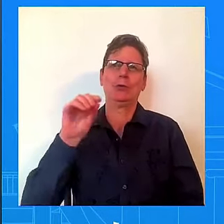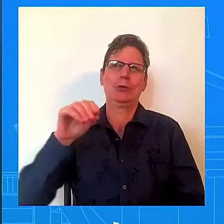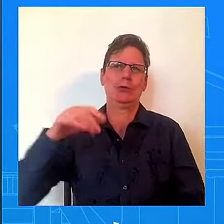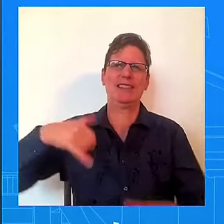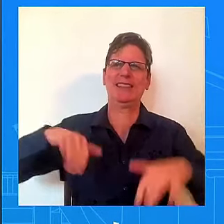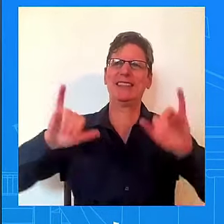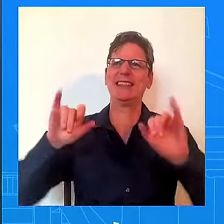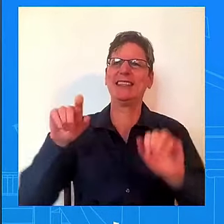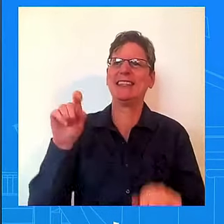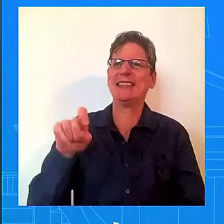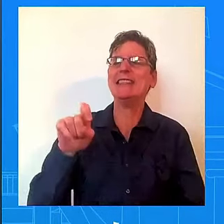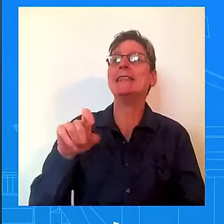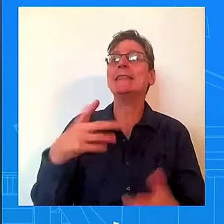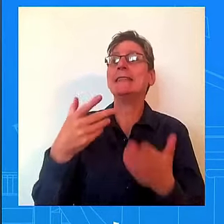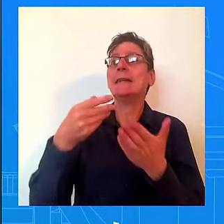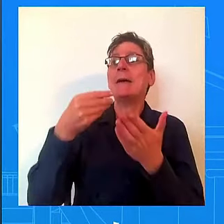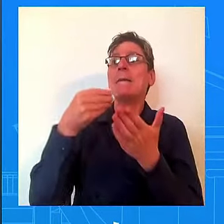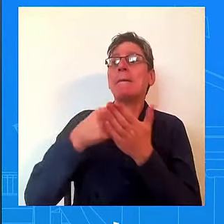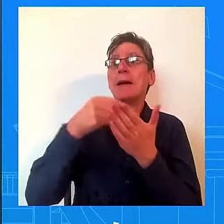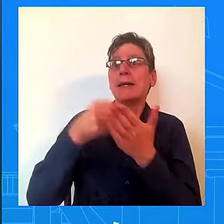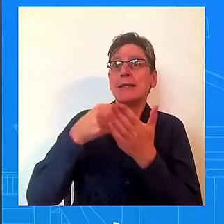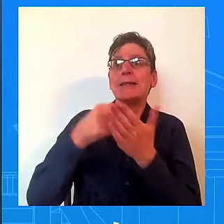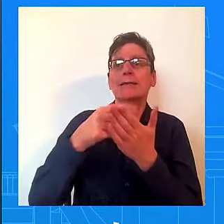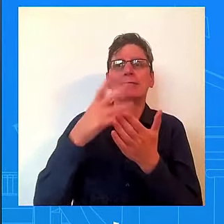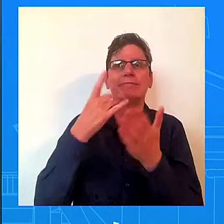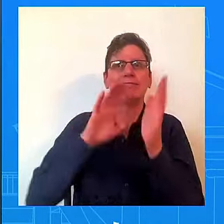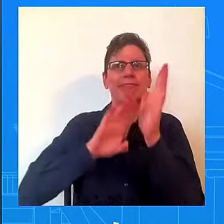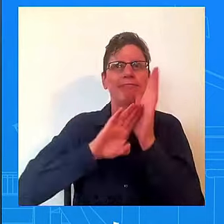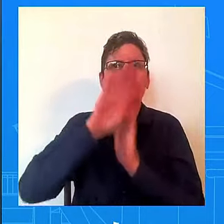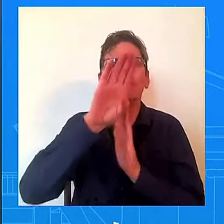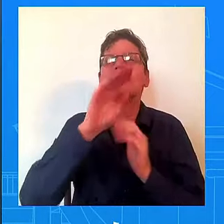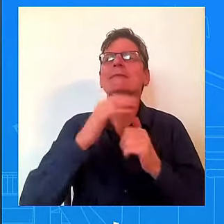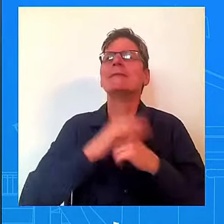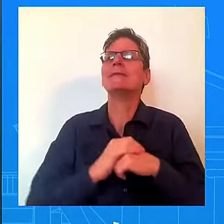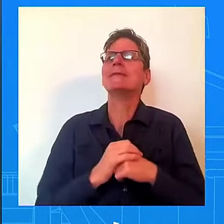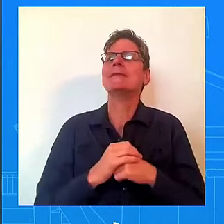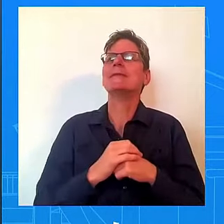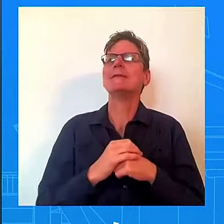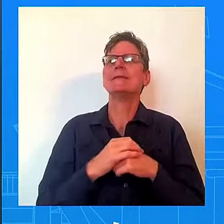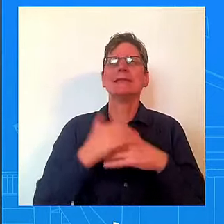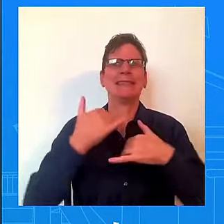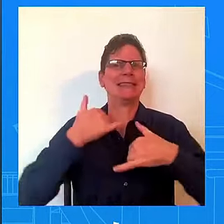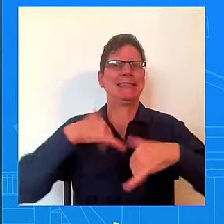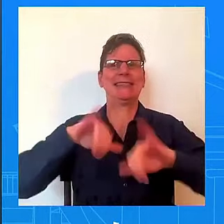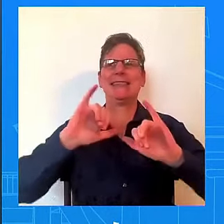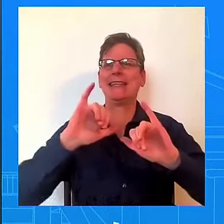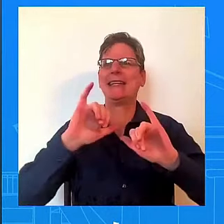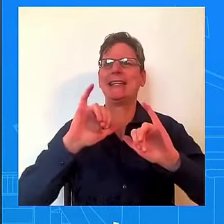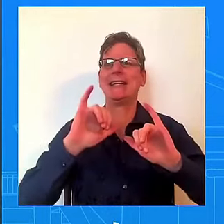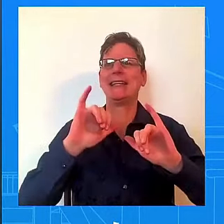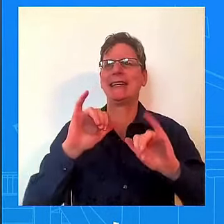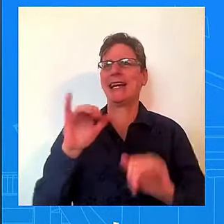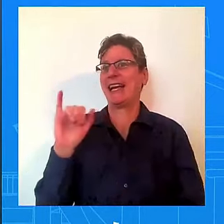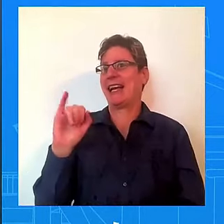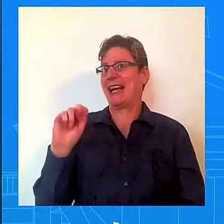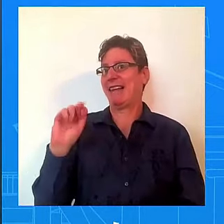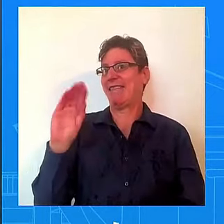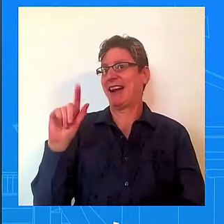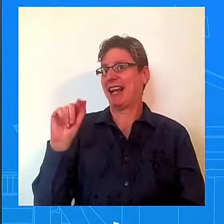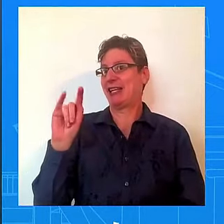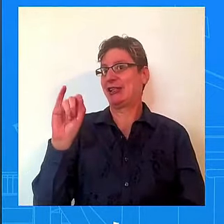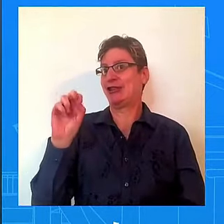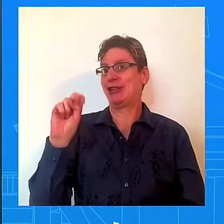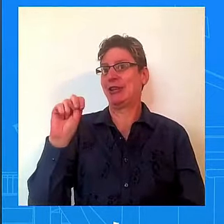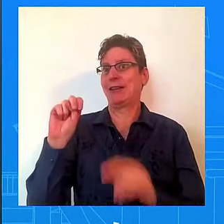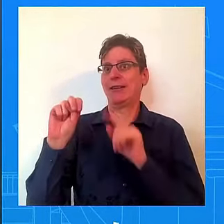growing by more than the rate of inflation, which means now people are making more than the cost of living,